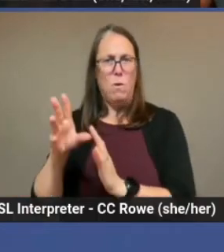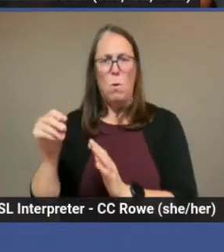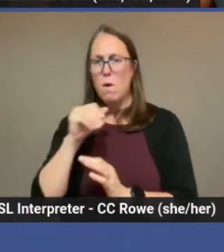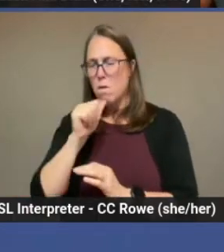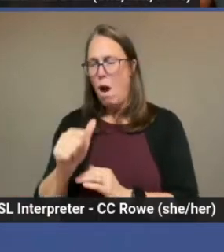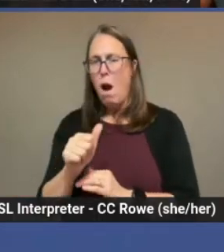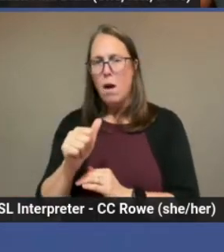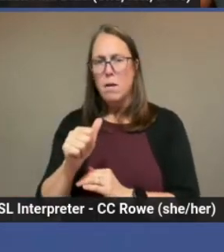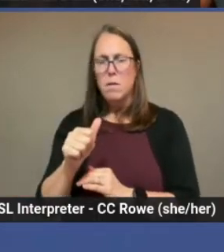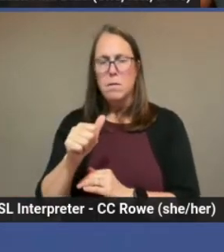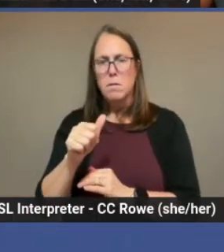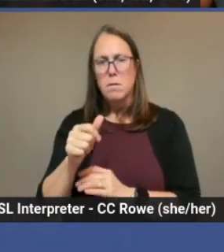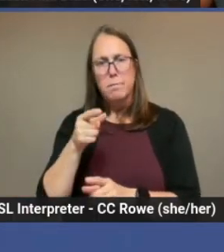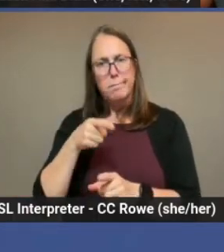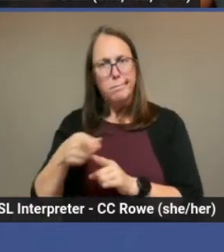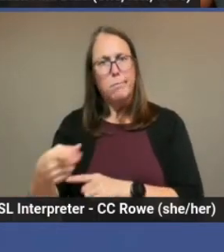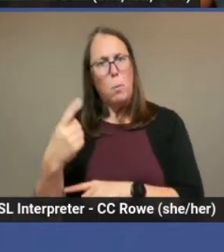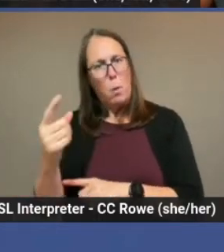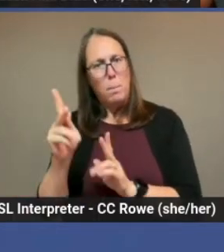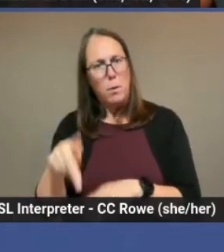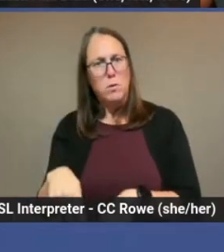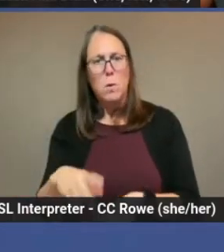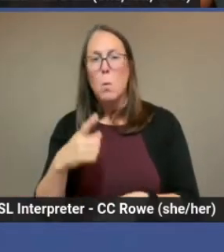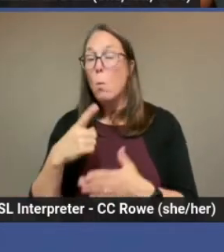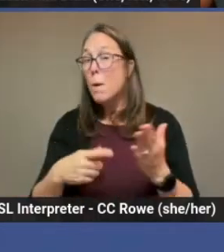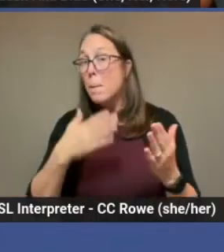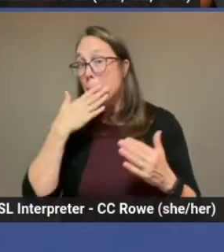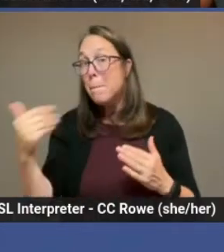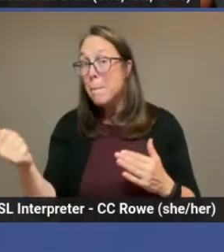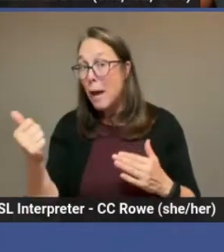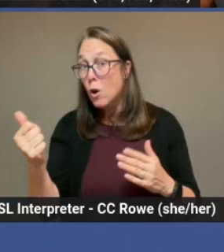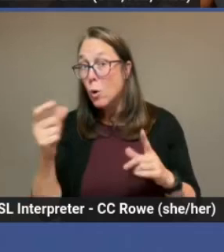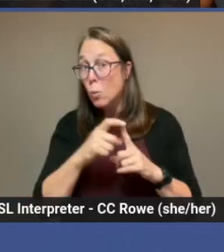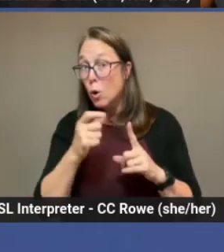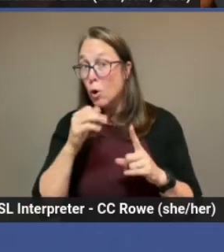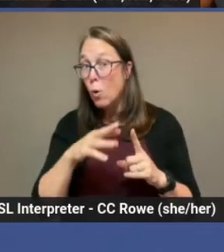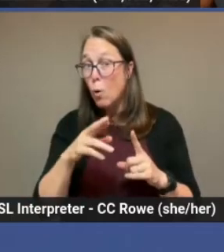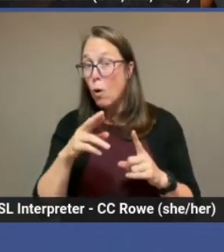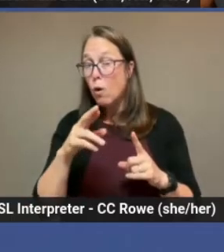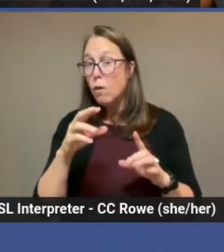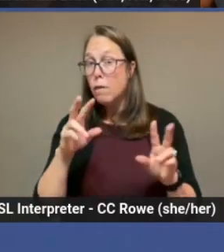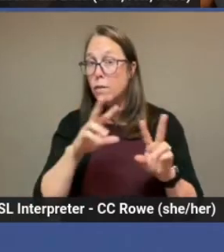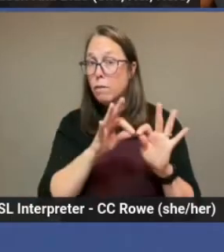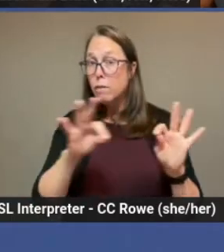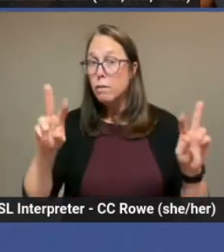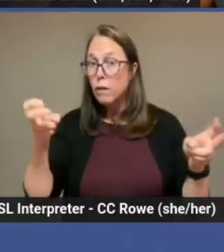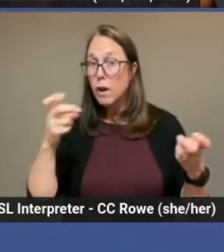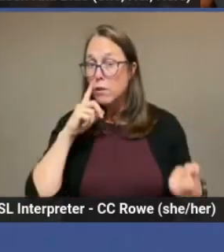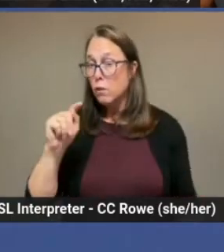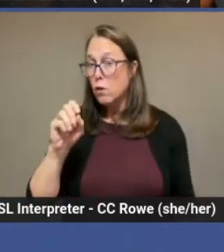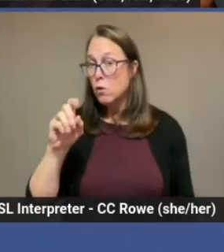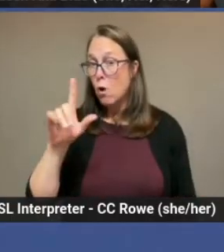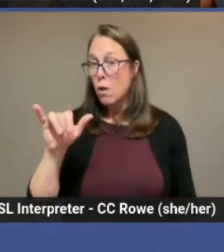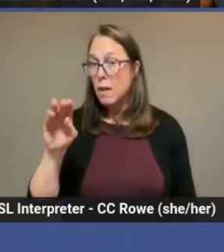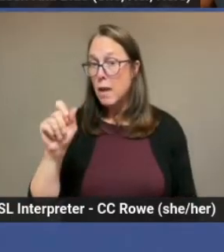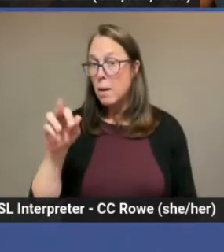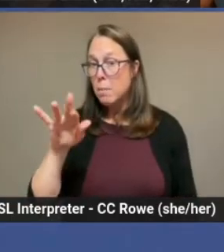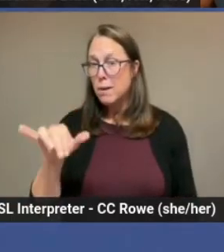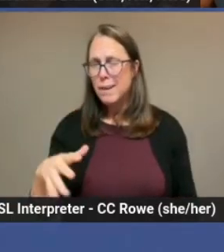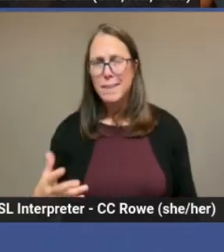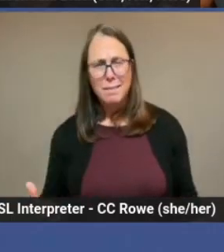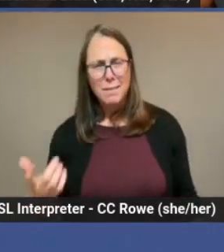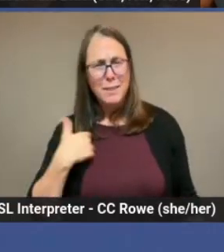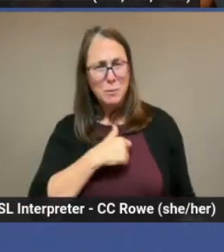What's a better term word phrase for Polly Amory? Well, do we need a term that basically